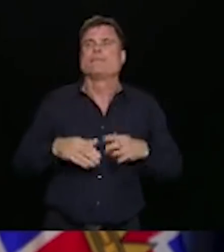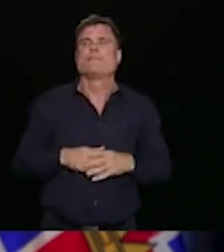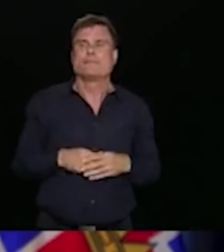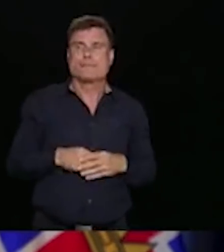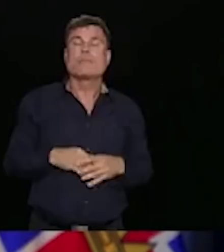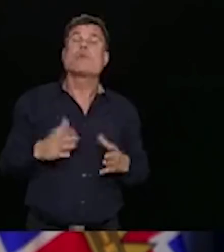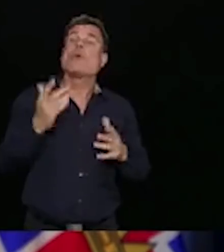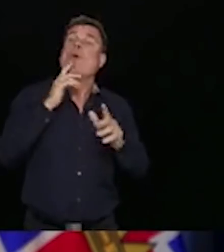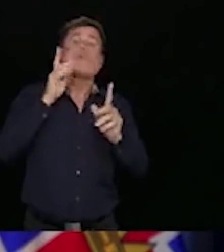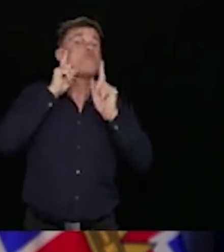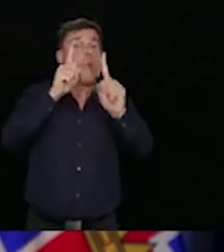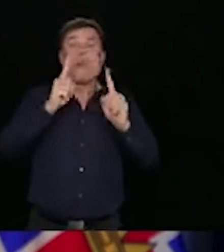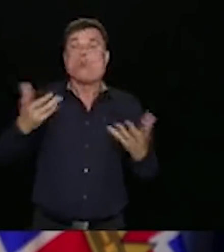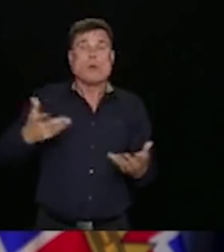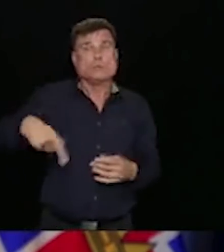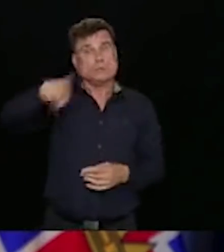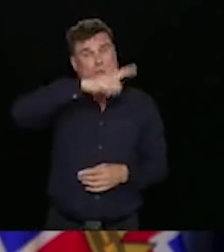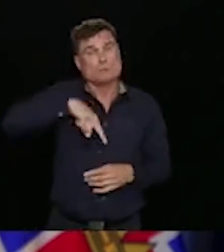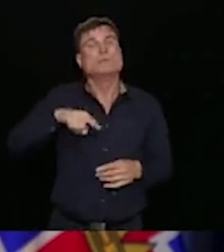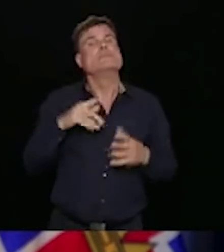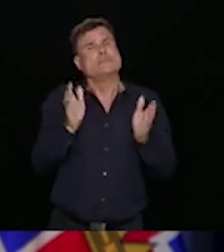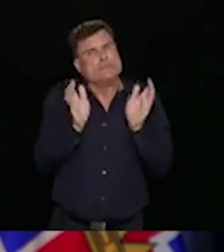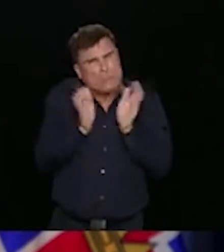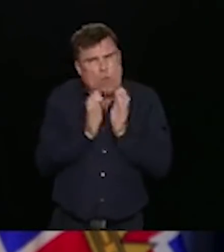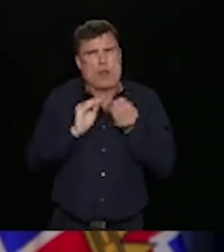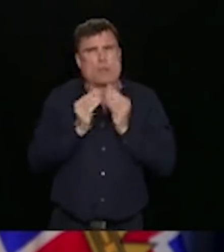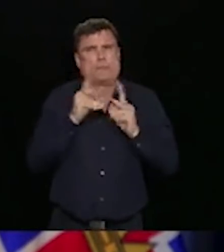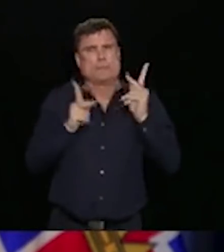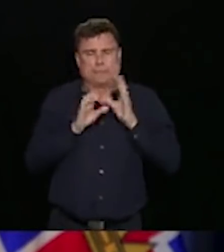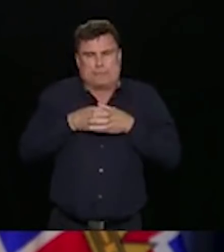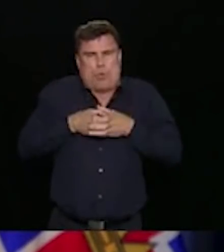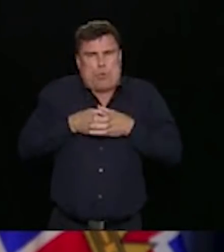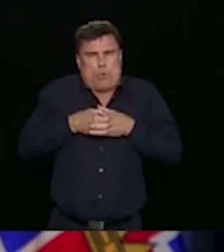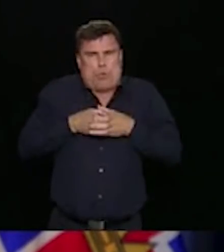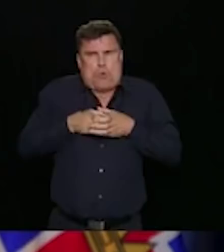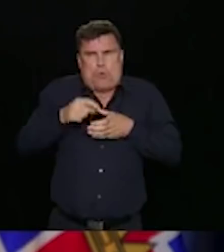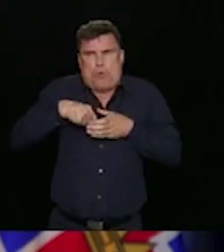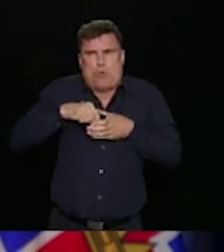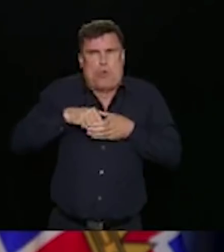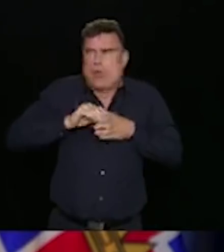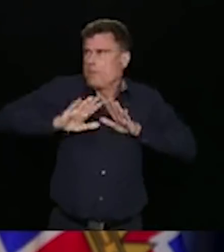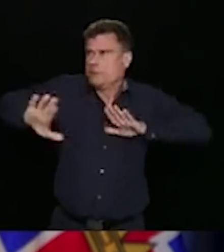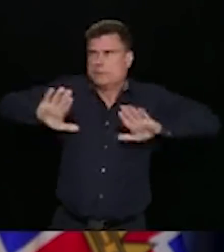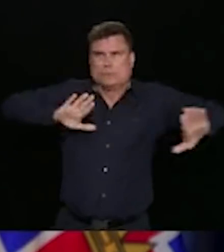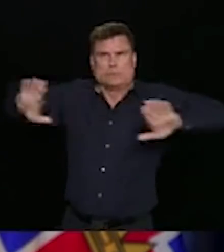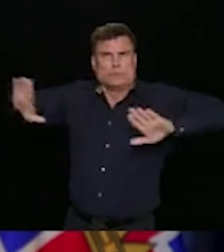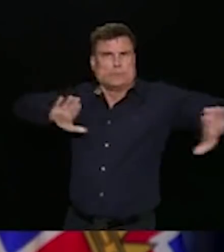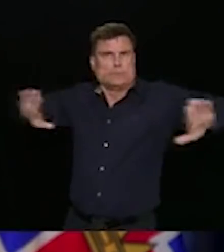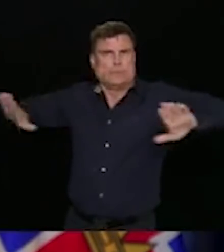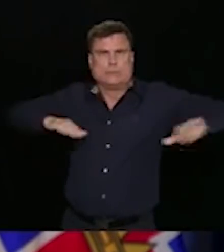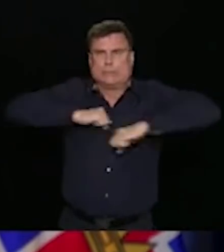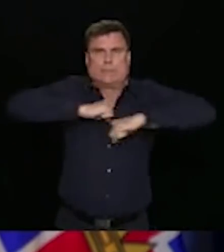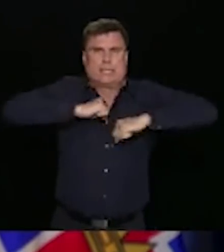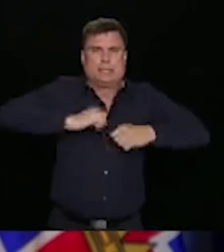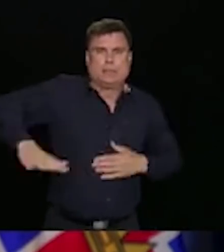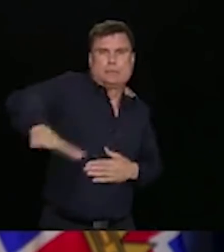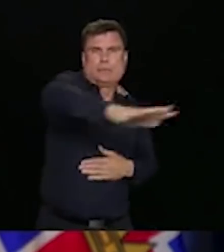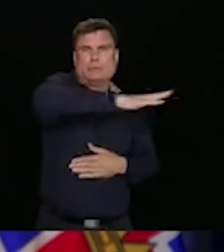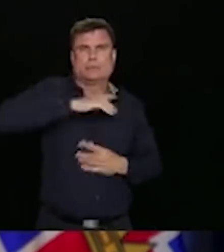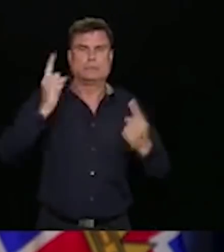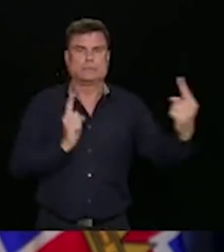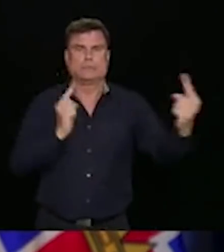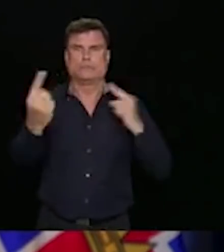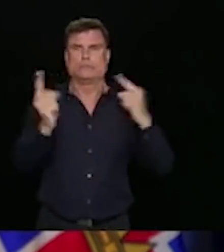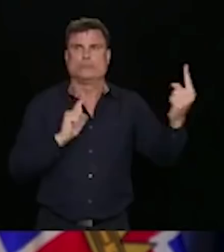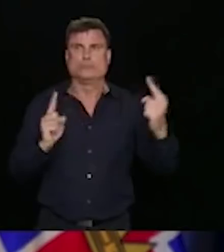Let's flatten our curve once again and let's all do our part by being kind and being calm and being safe.